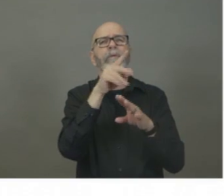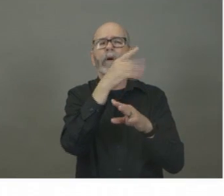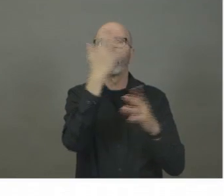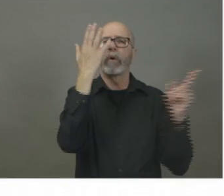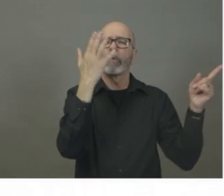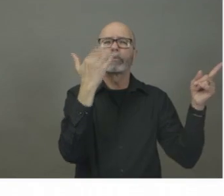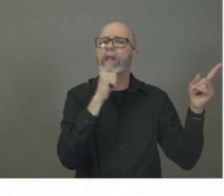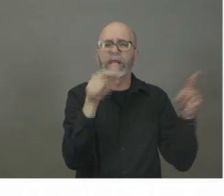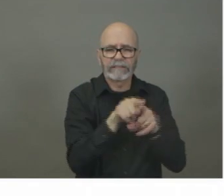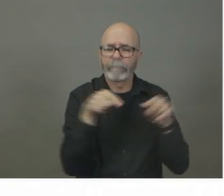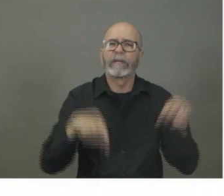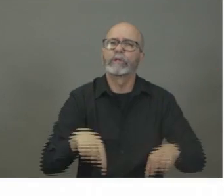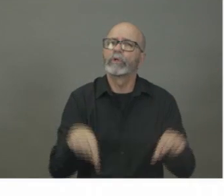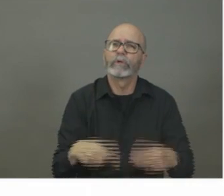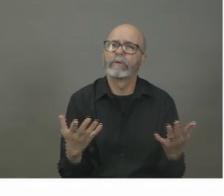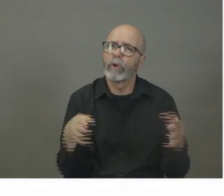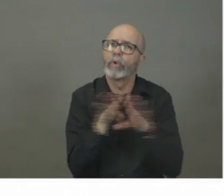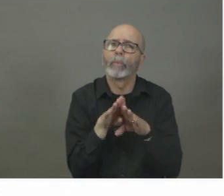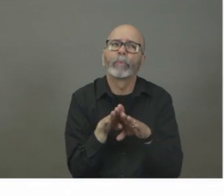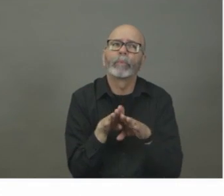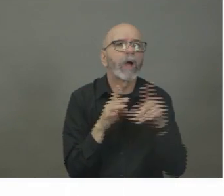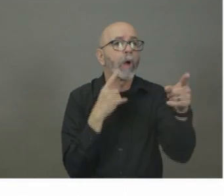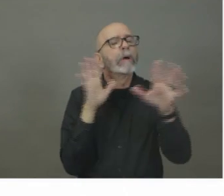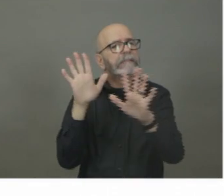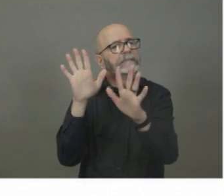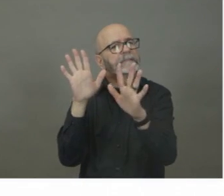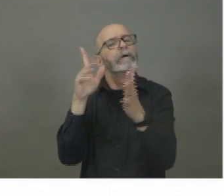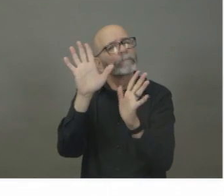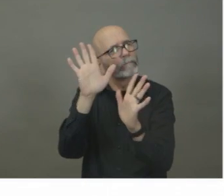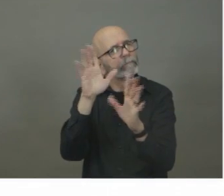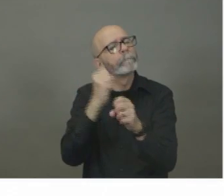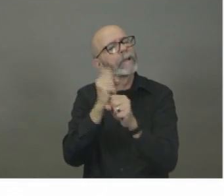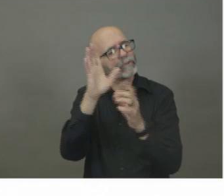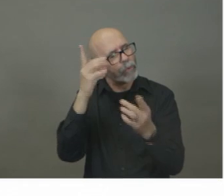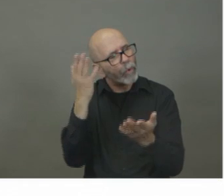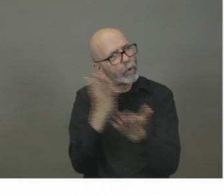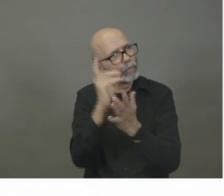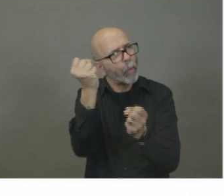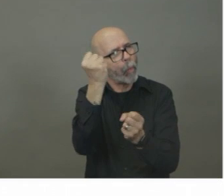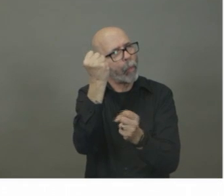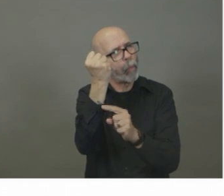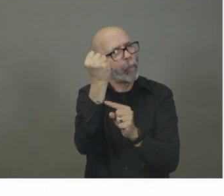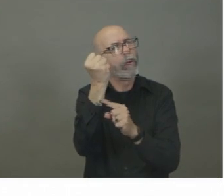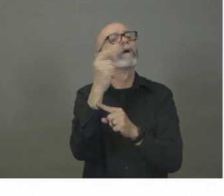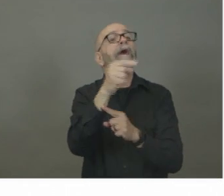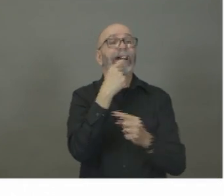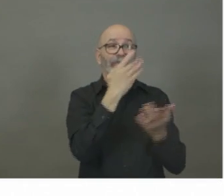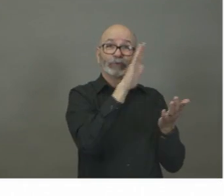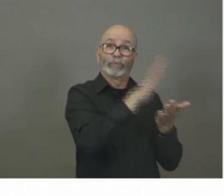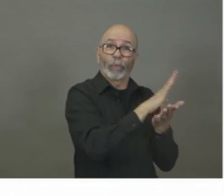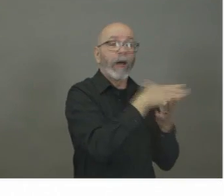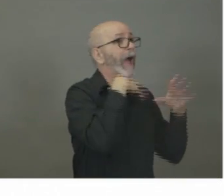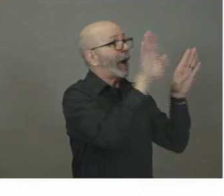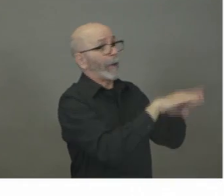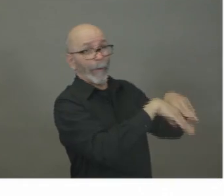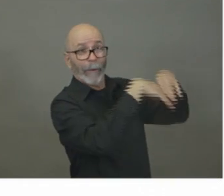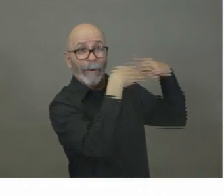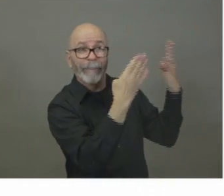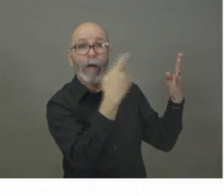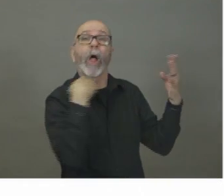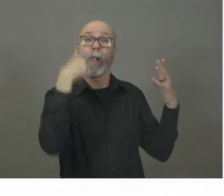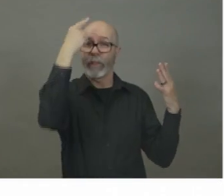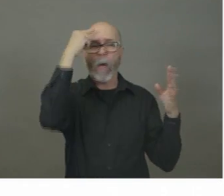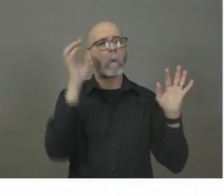Well, the issue for us is we need to ensure that when schools were opened that the isolation period would have happened. So